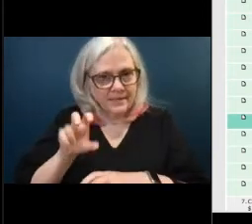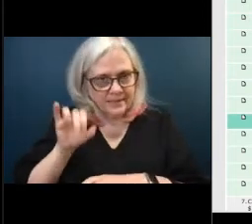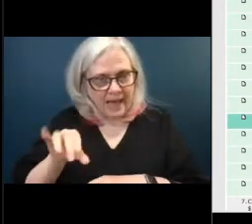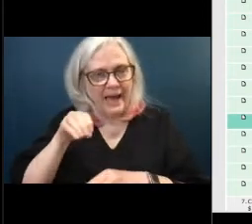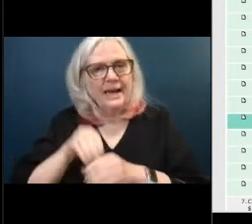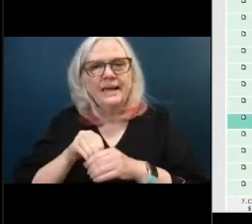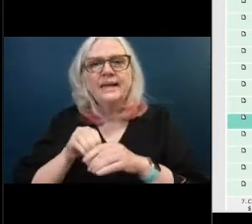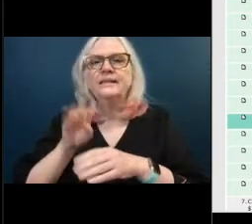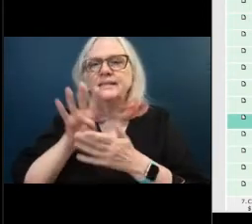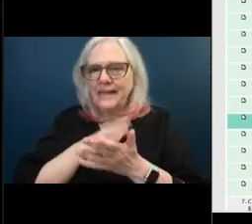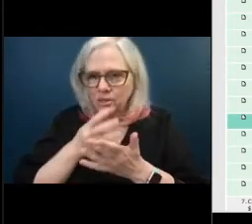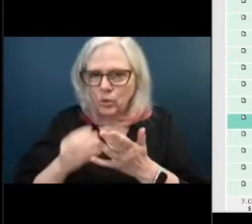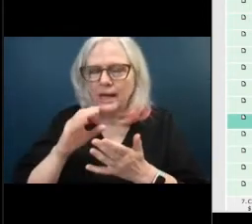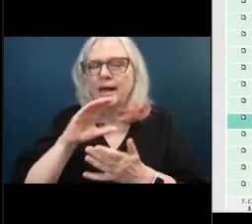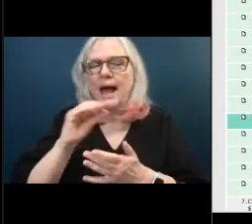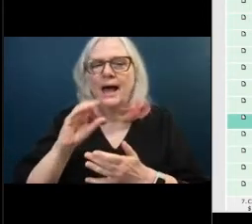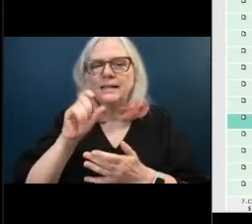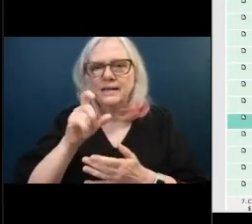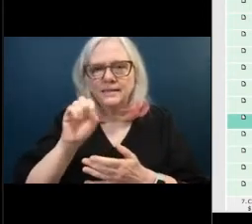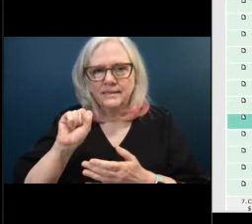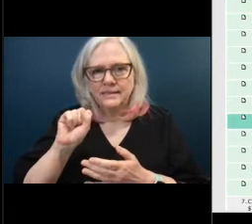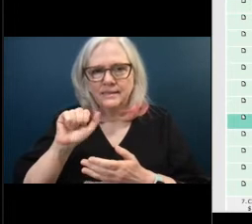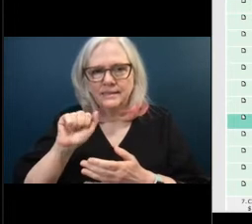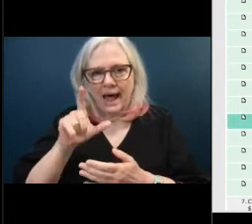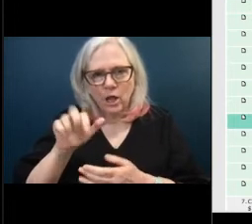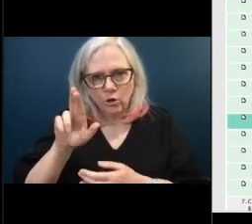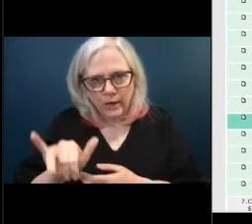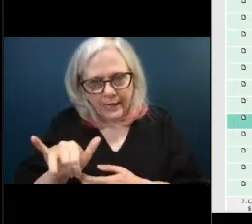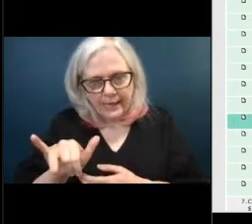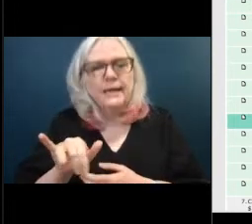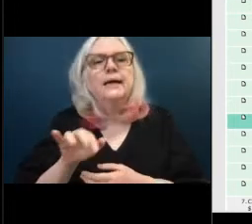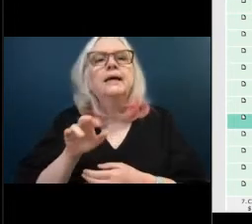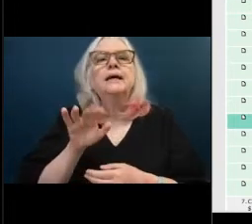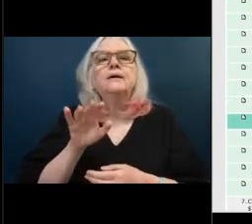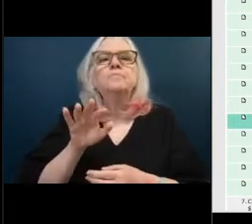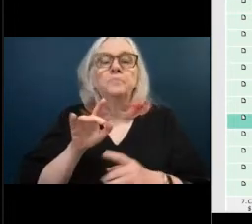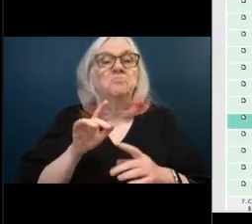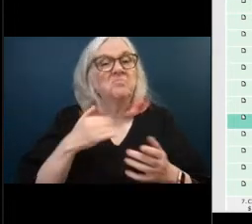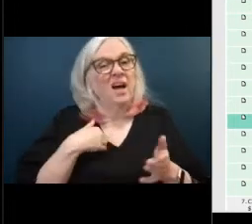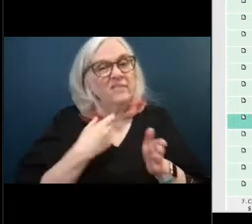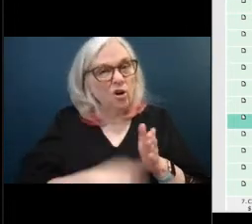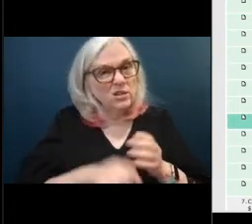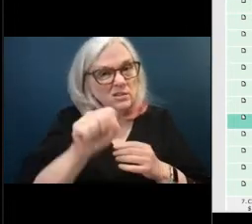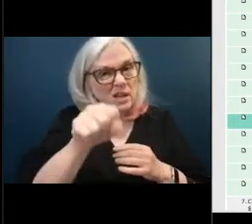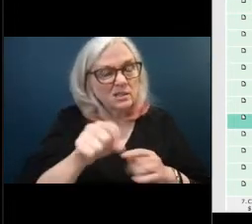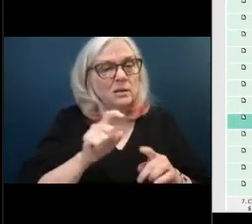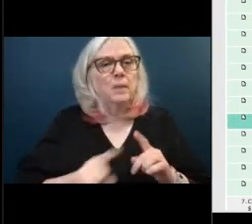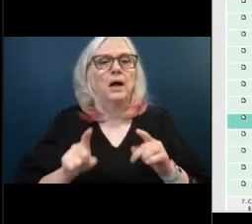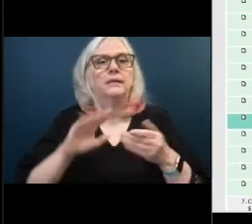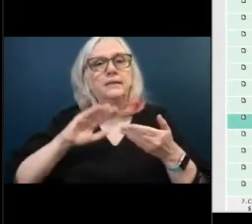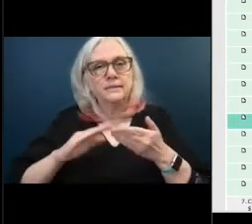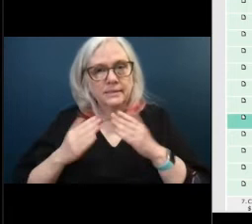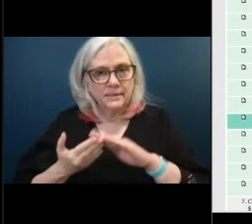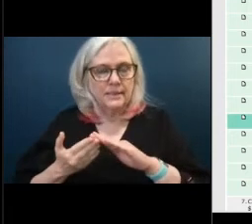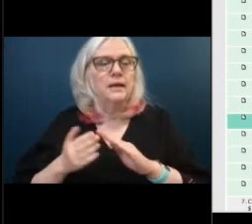like that there still is certainly a cost to it but i will tell you that the city of boynton beach becomes the destination fire department